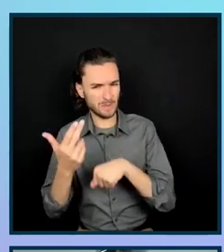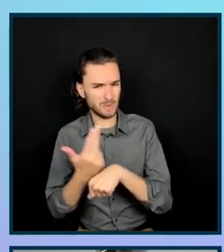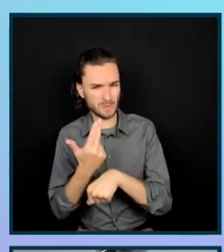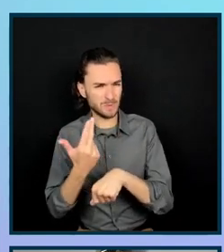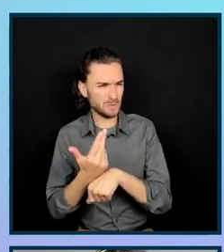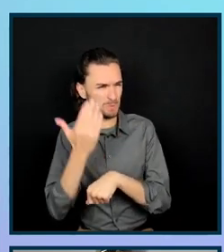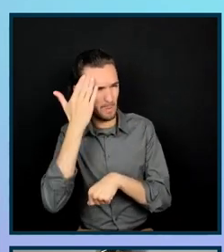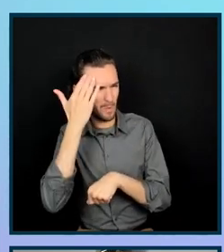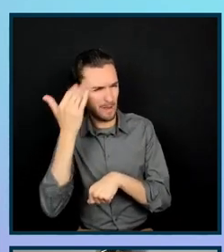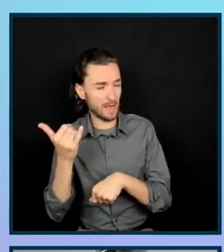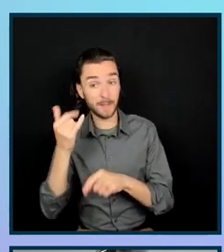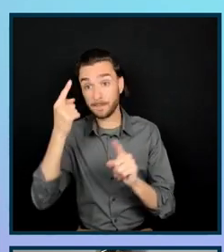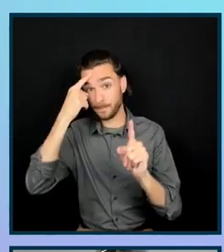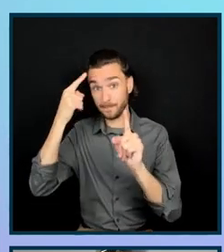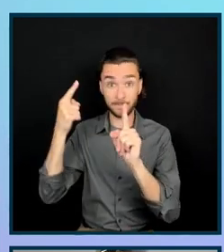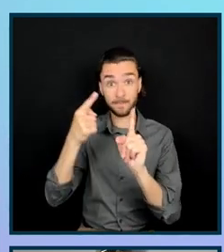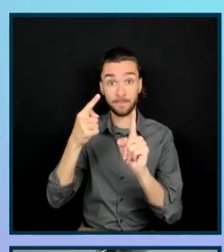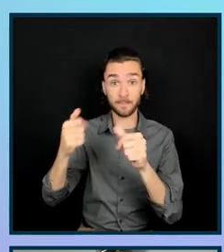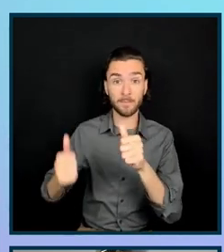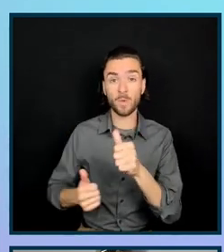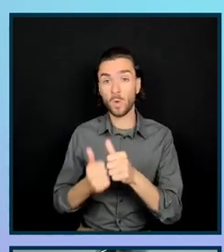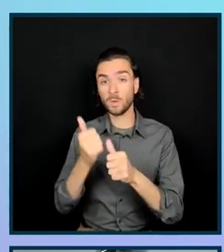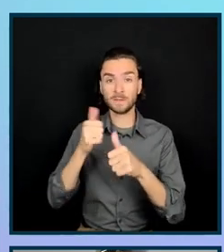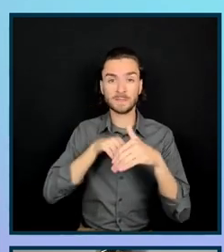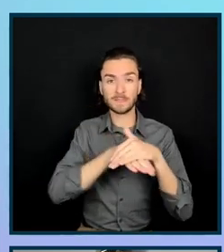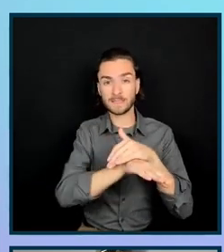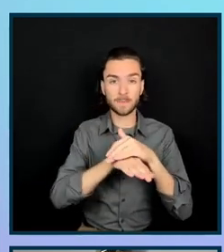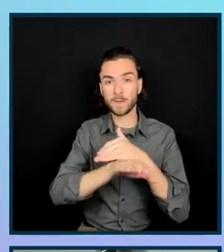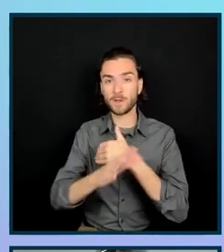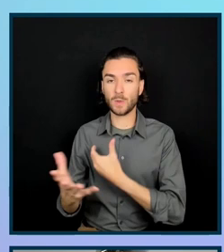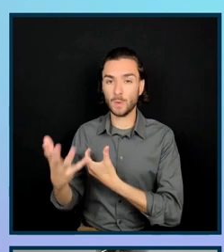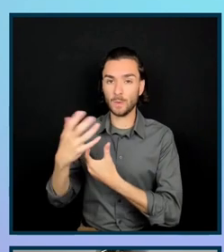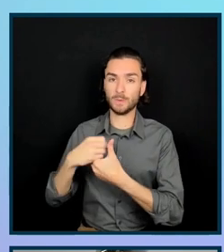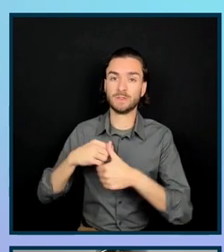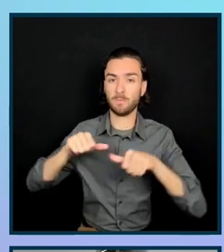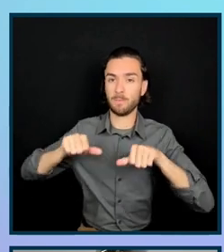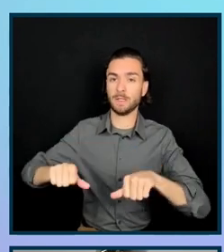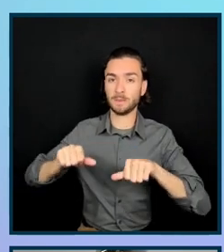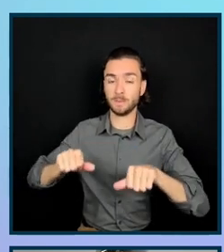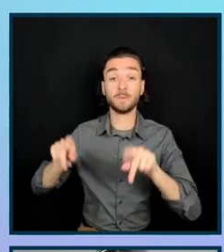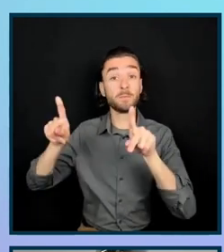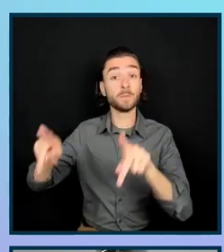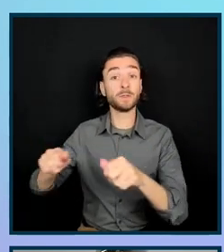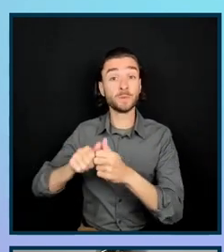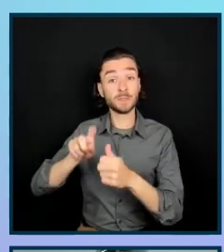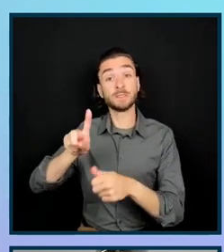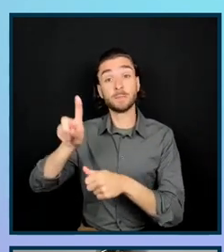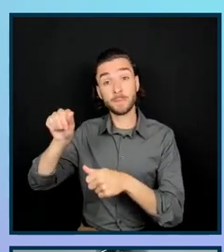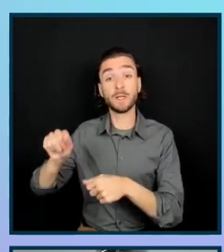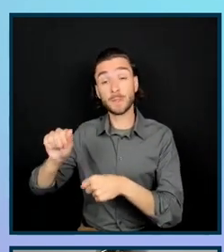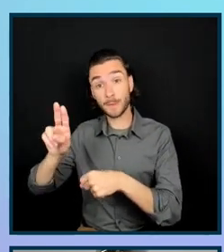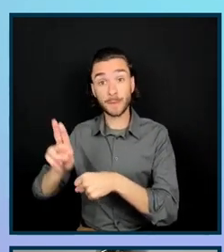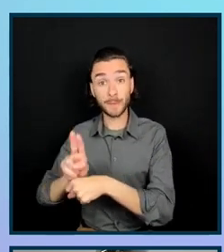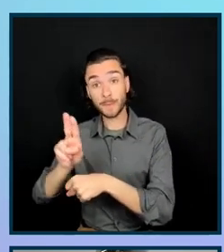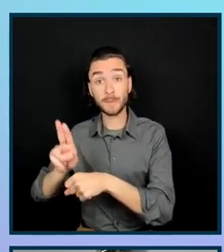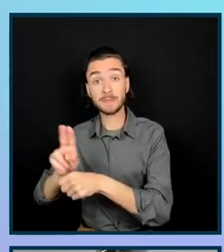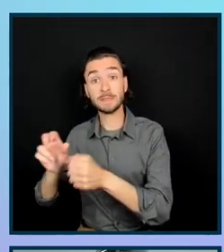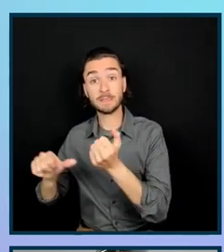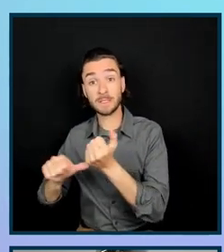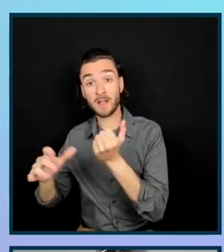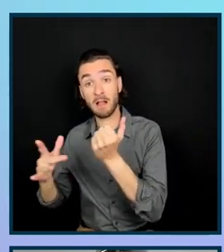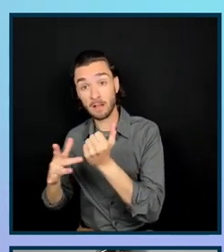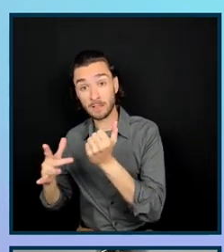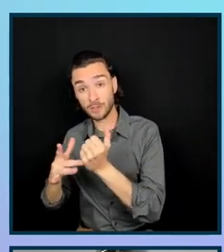accessible and inclusive as possible. Because everyone who is disabled uses assistive technology. And not everyone who uses assistive technology